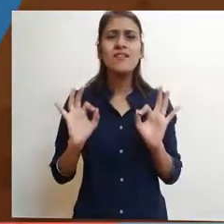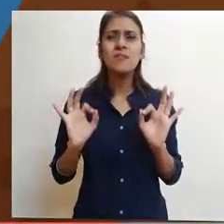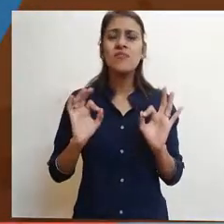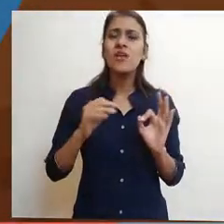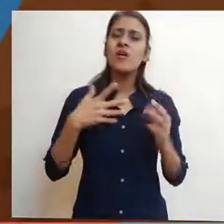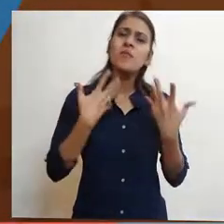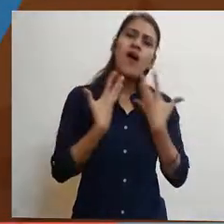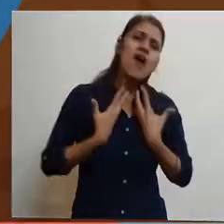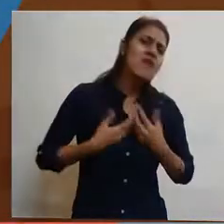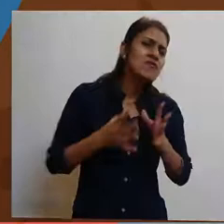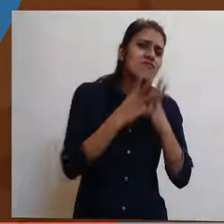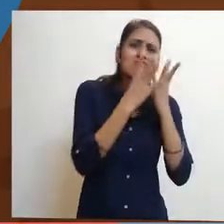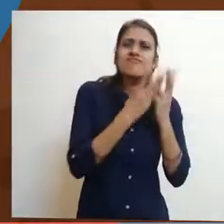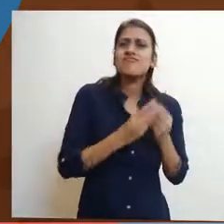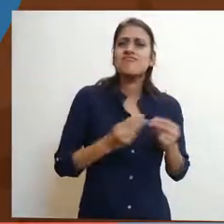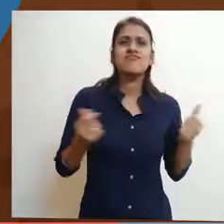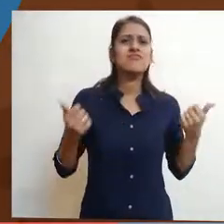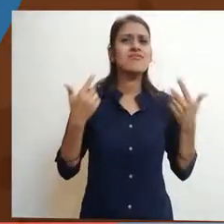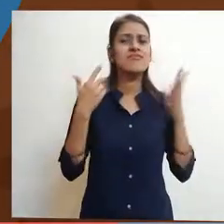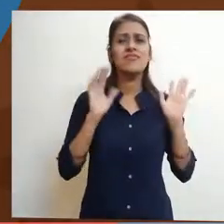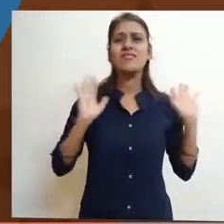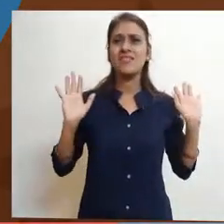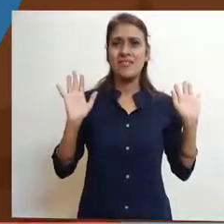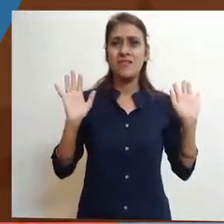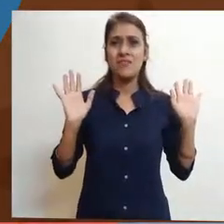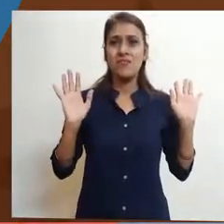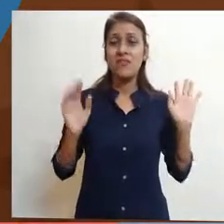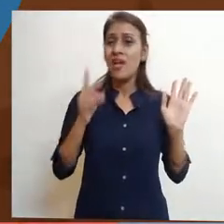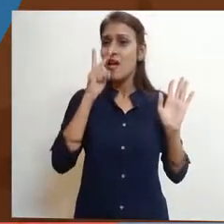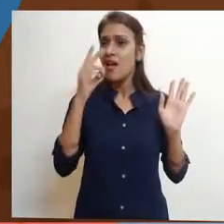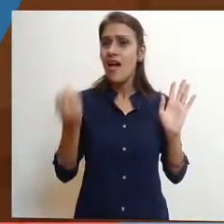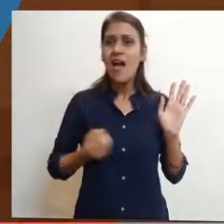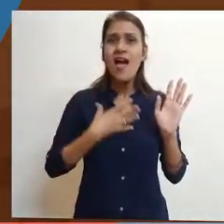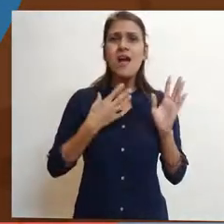Here was water to be had and so close to his holding.